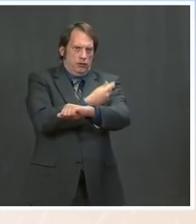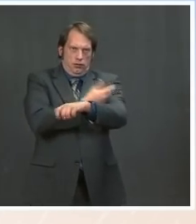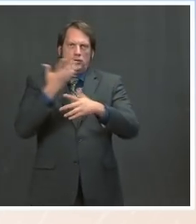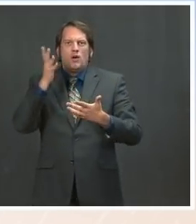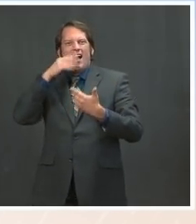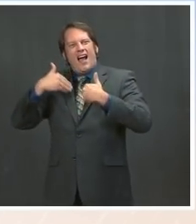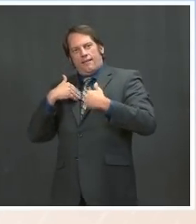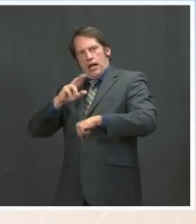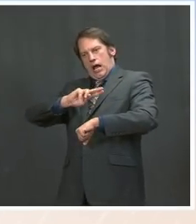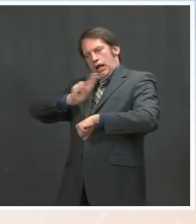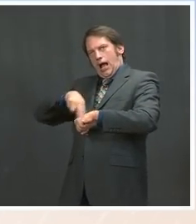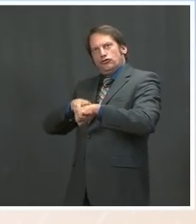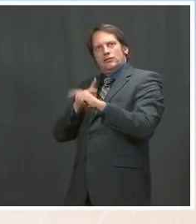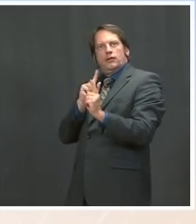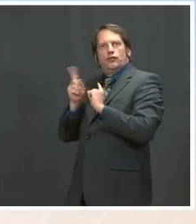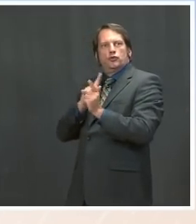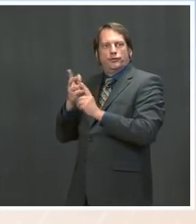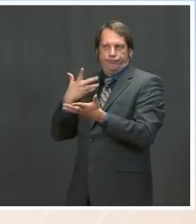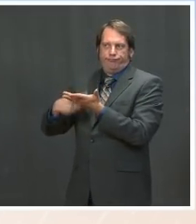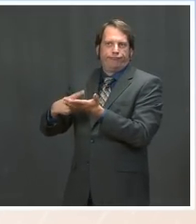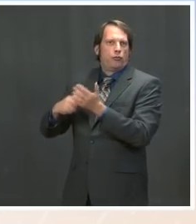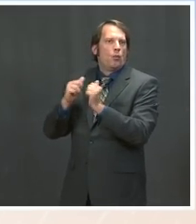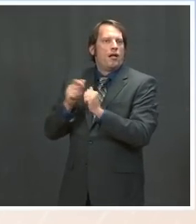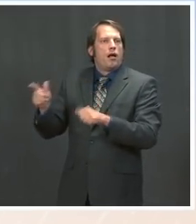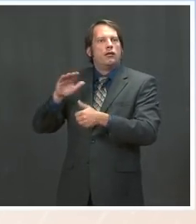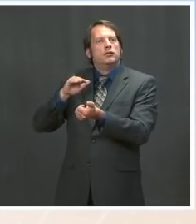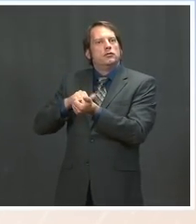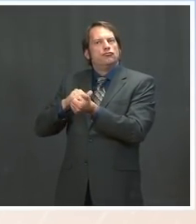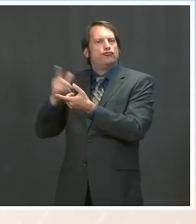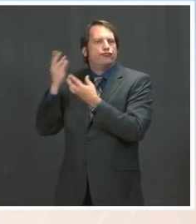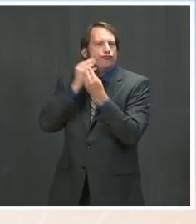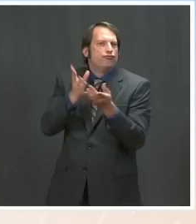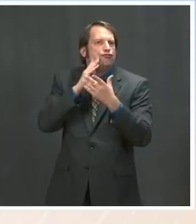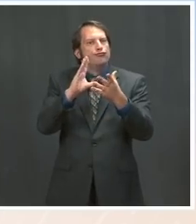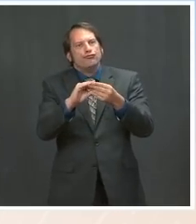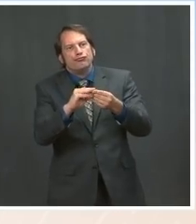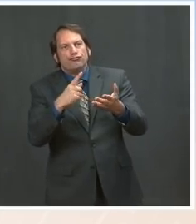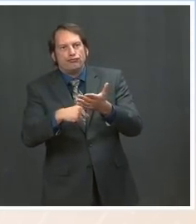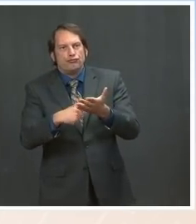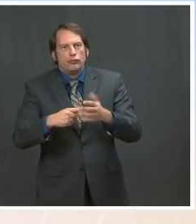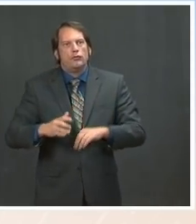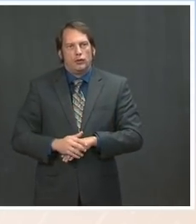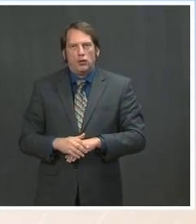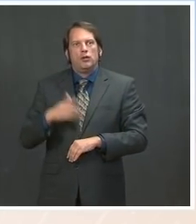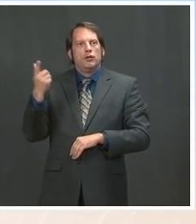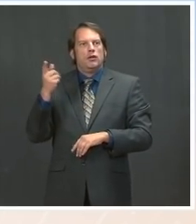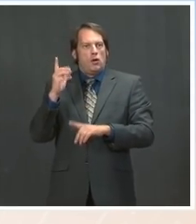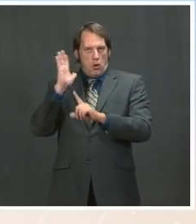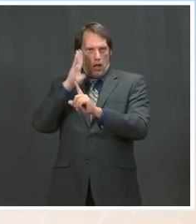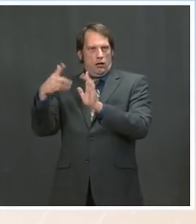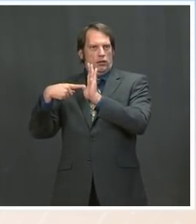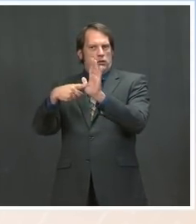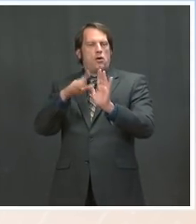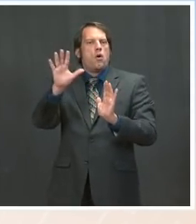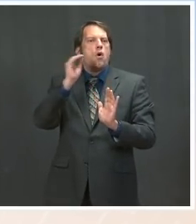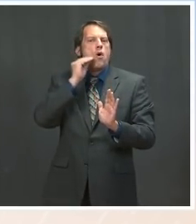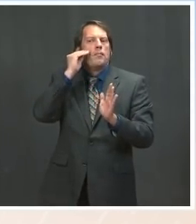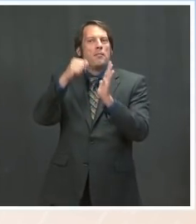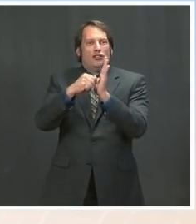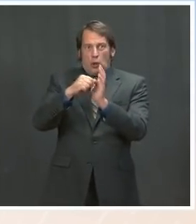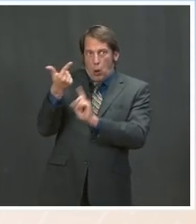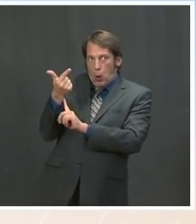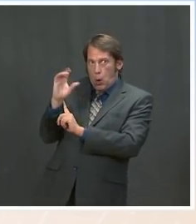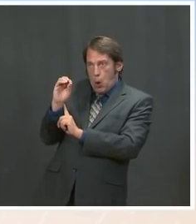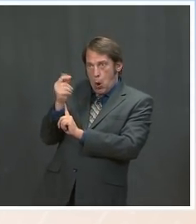Google is providing information on its homepage to help people find a location near them. And there are notifications from Facebook